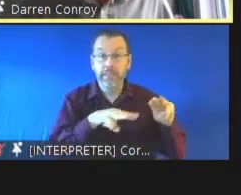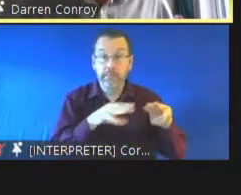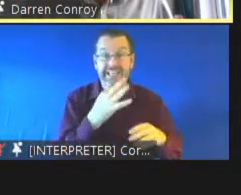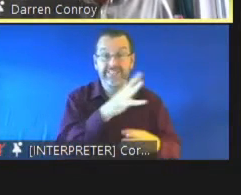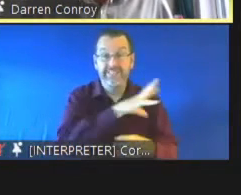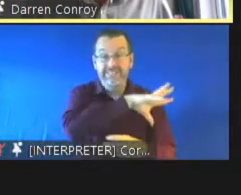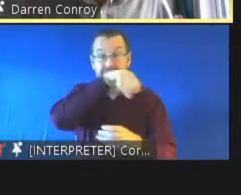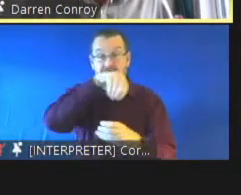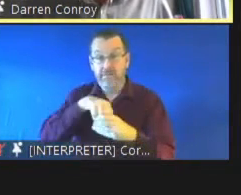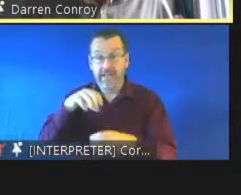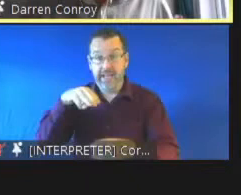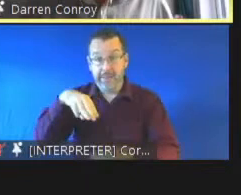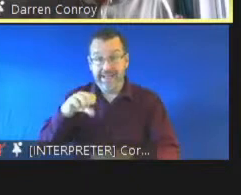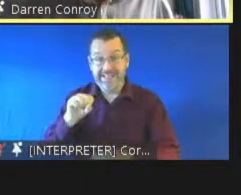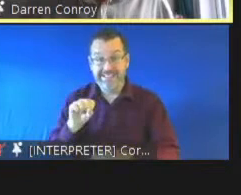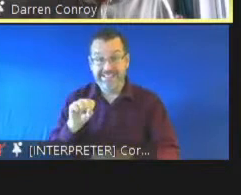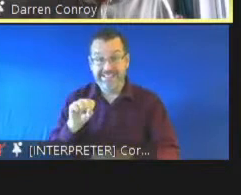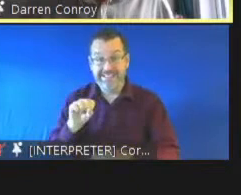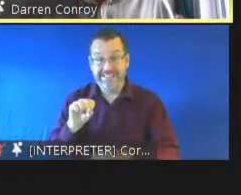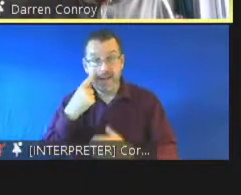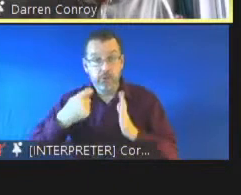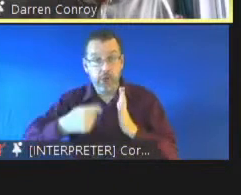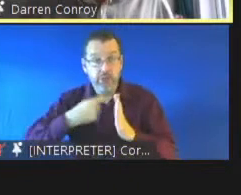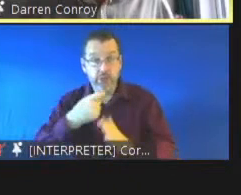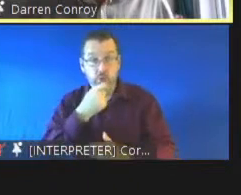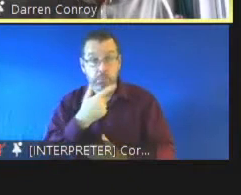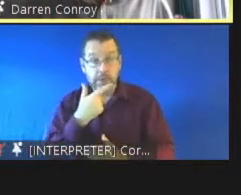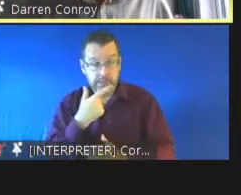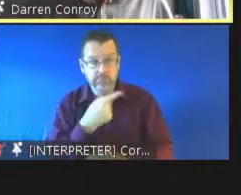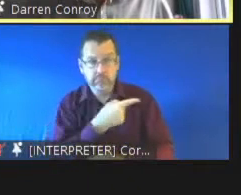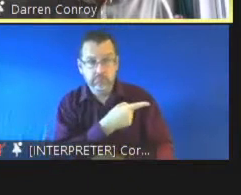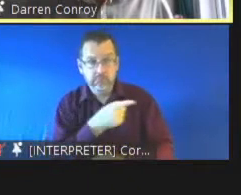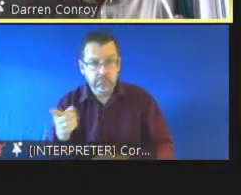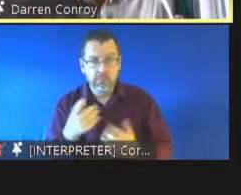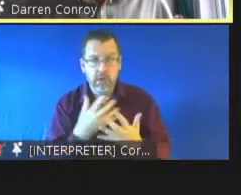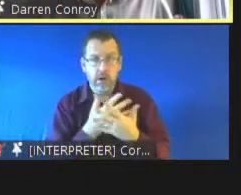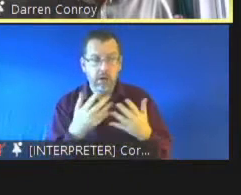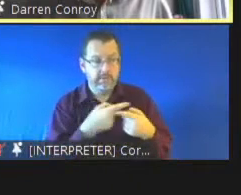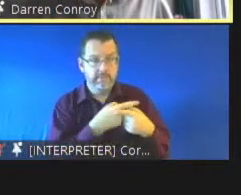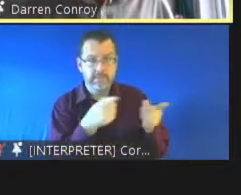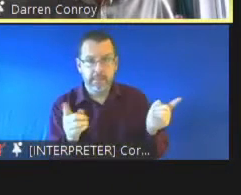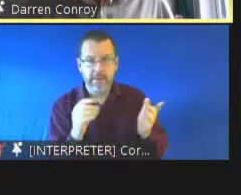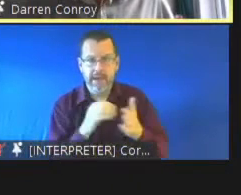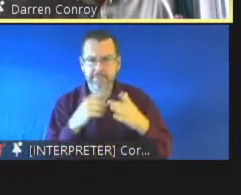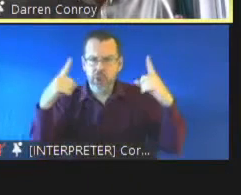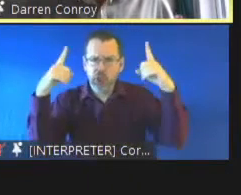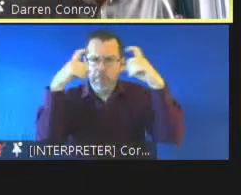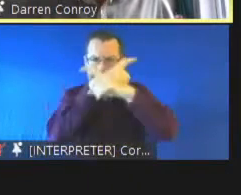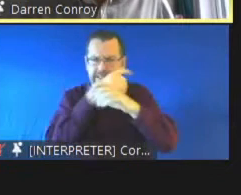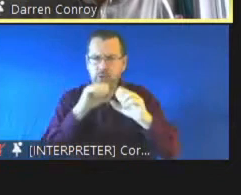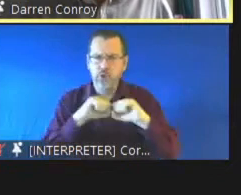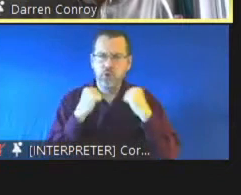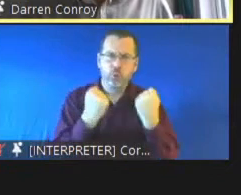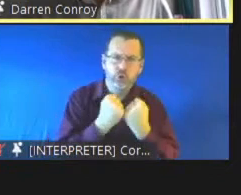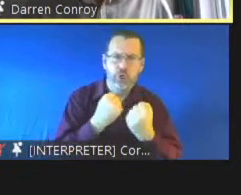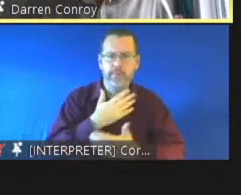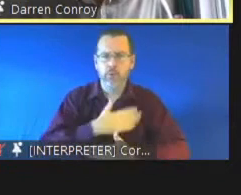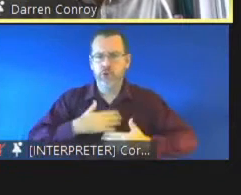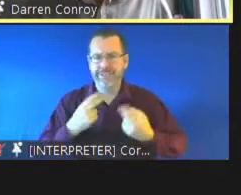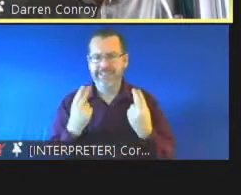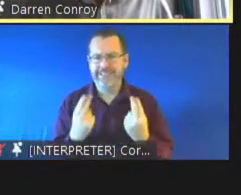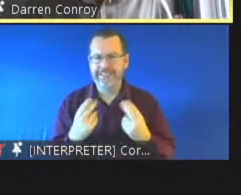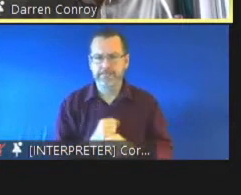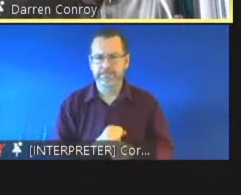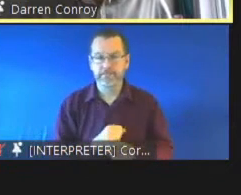mst pilot that took place in dublin a lot of cases presented with complex social and emotional needs uh two-thirds of young